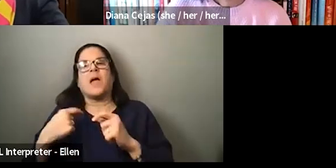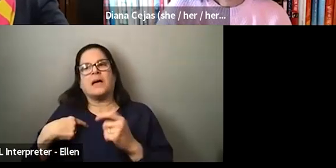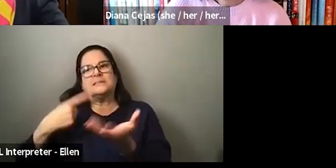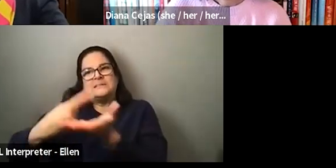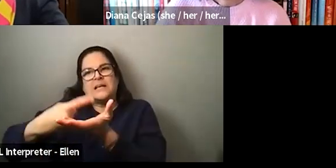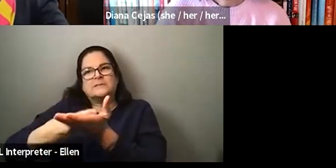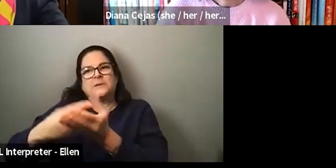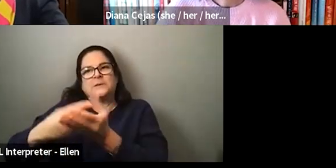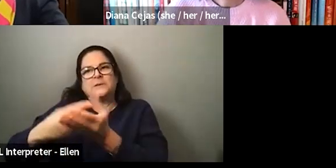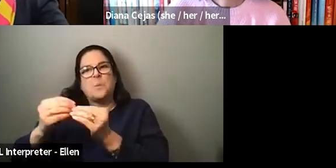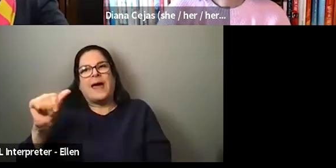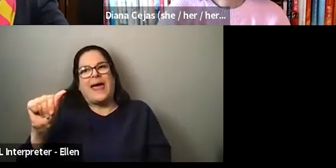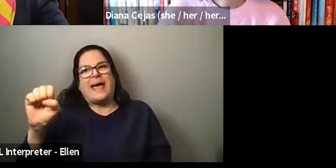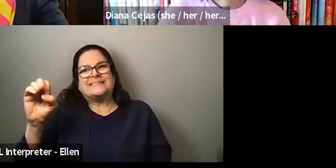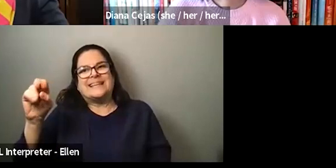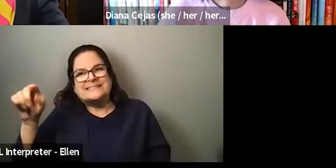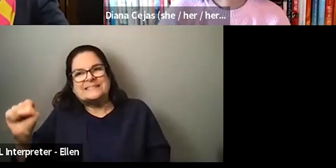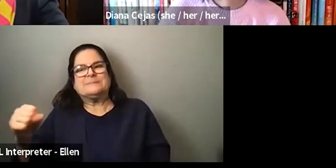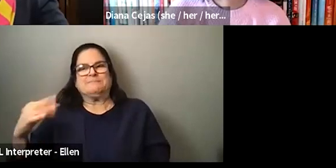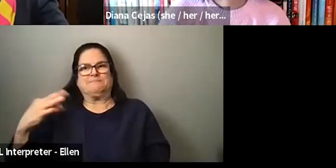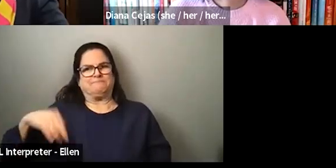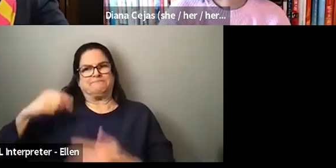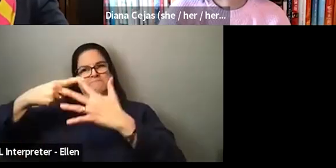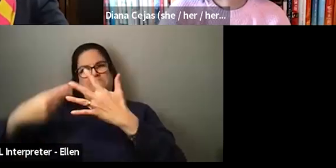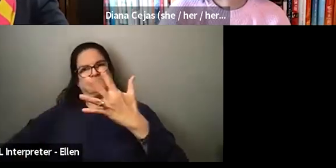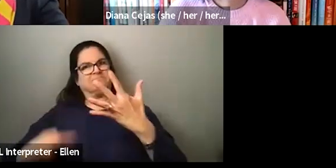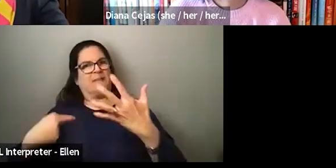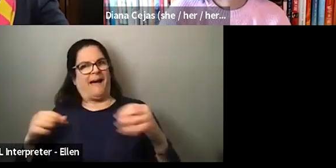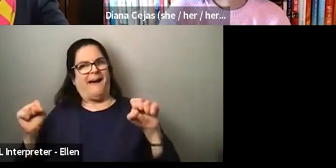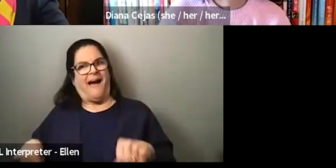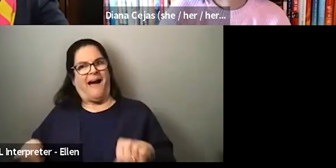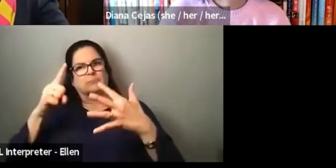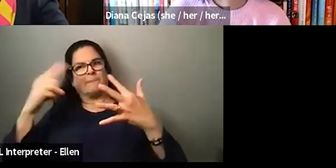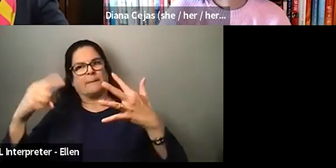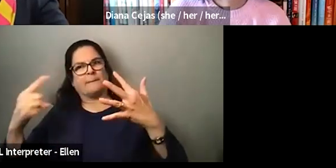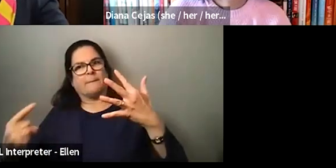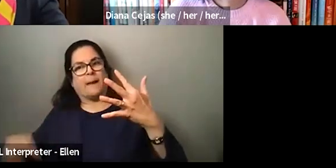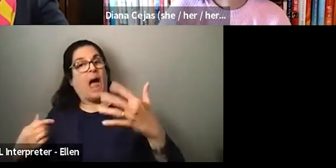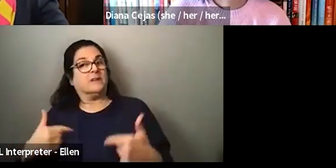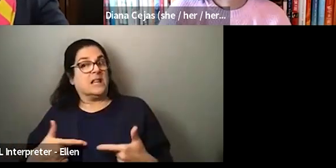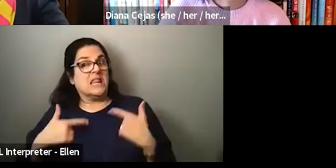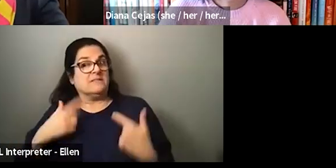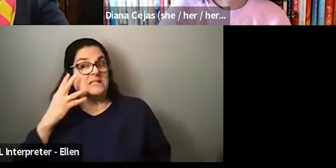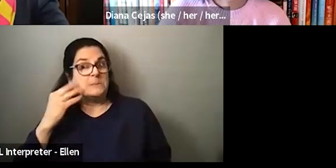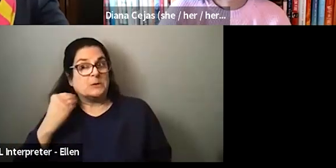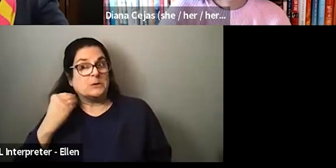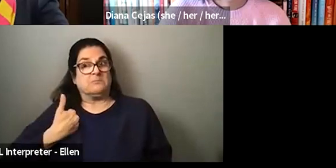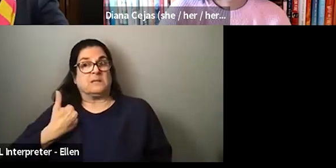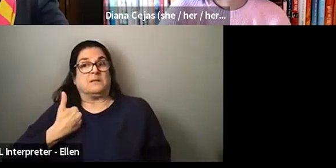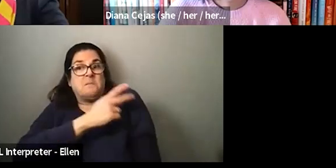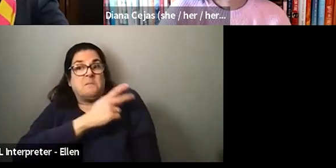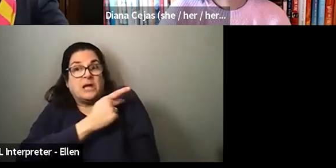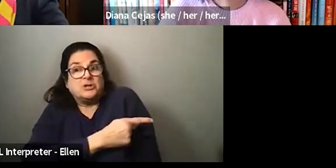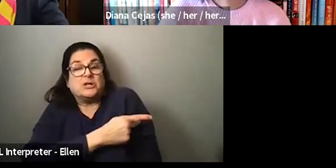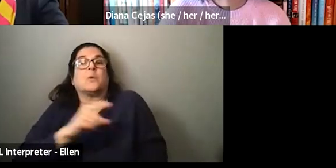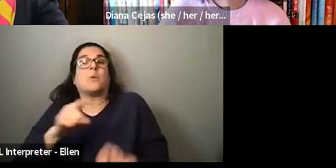that division chair. These are the things I can bring, including the fact that I have this lived experience as a patient and also as a parent, my son has my skills